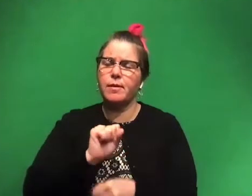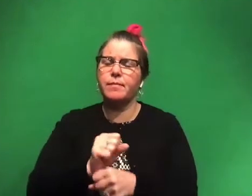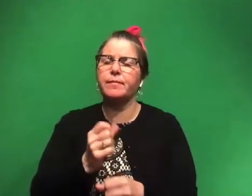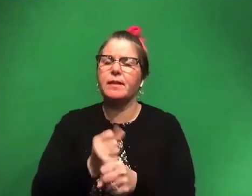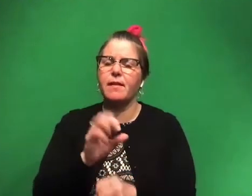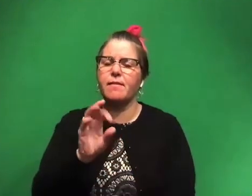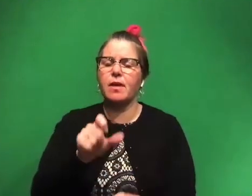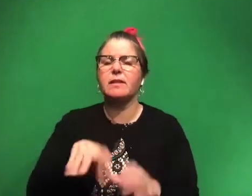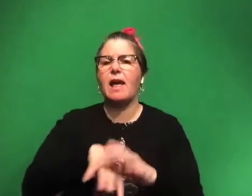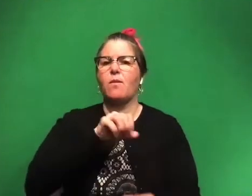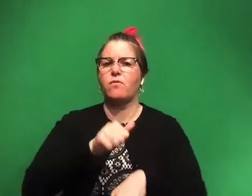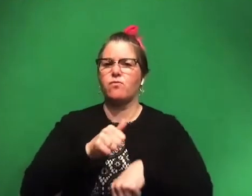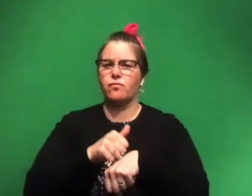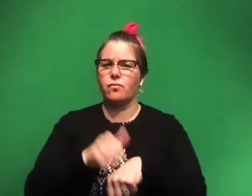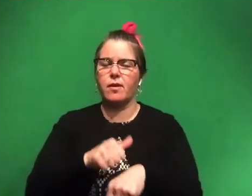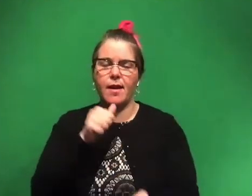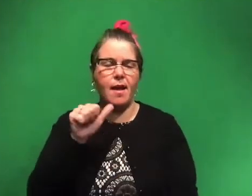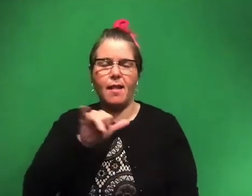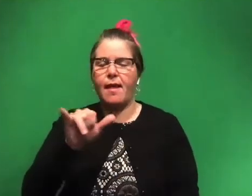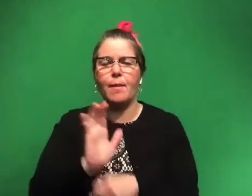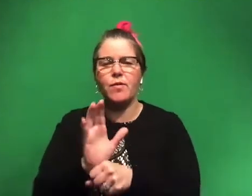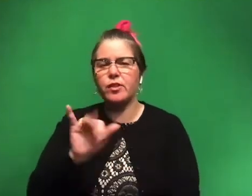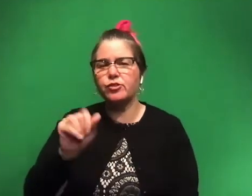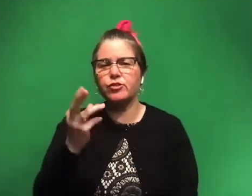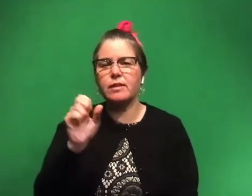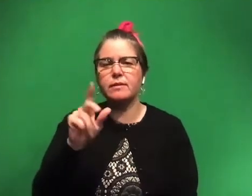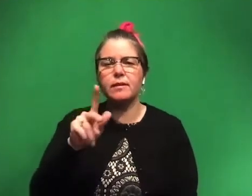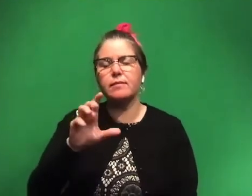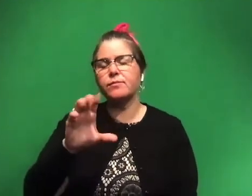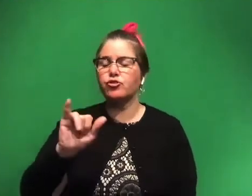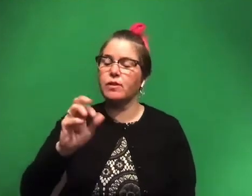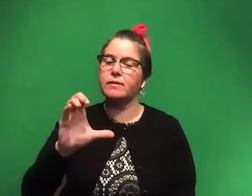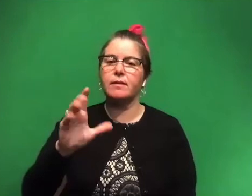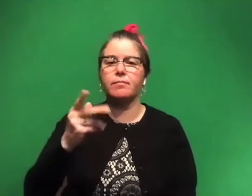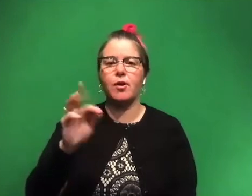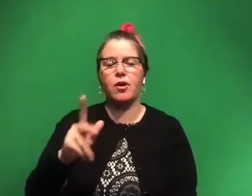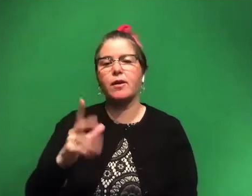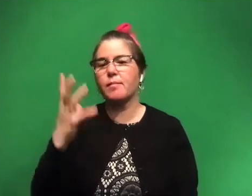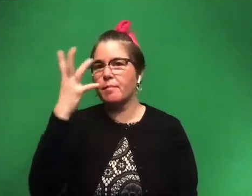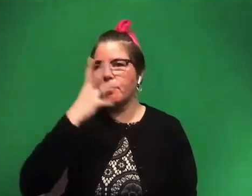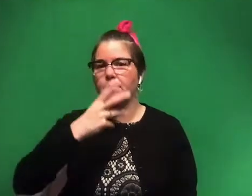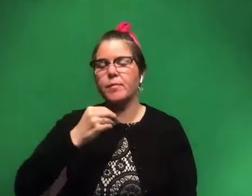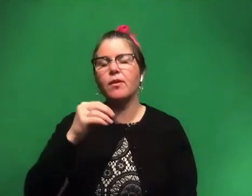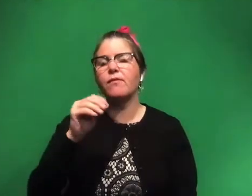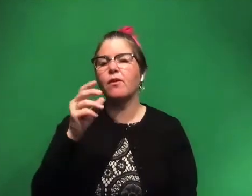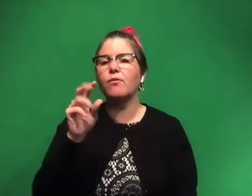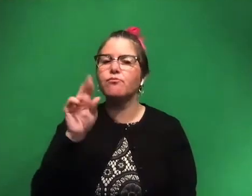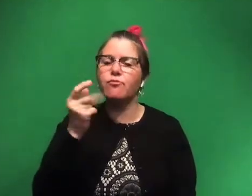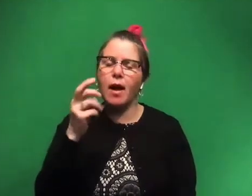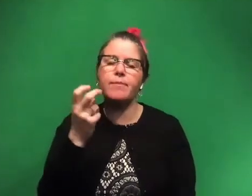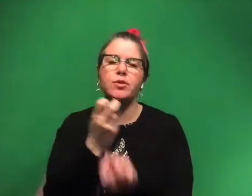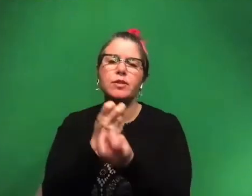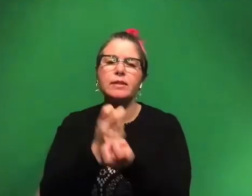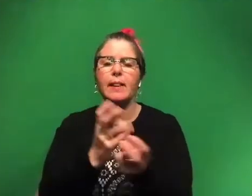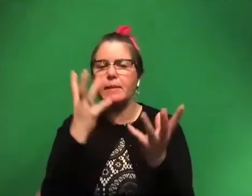rock. So unlike Jurassic Park, where you see, you know, it's laid out, there's a beautiful raptor skeleton. It's all